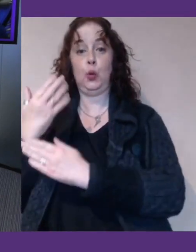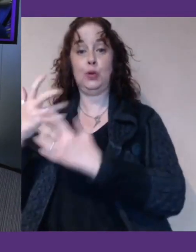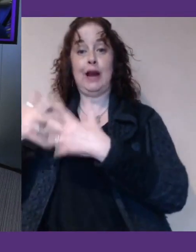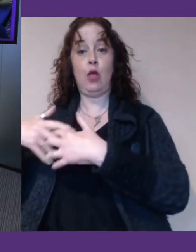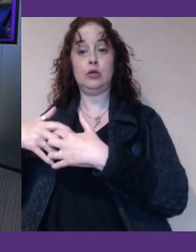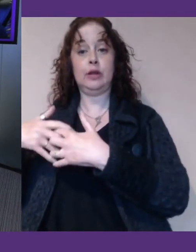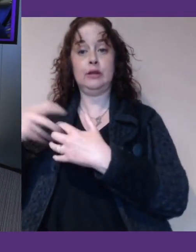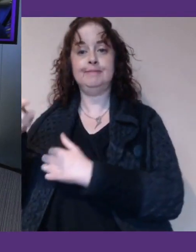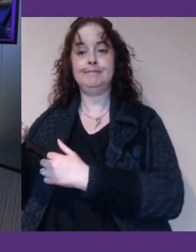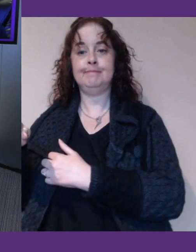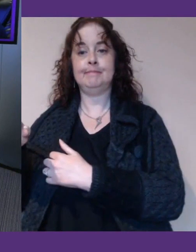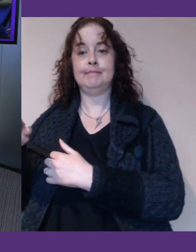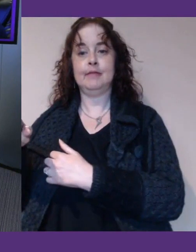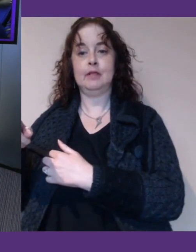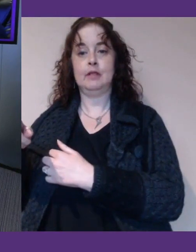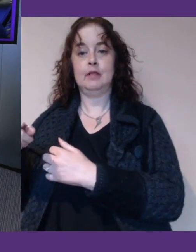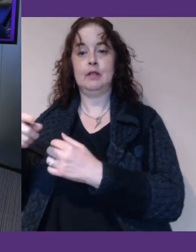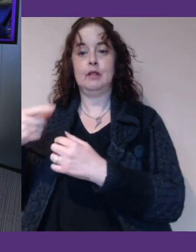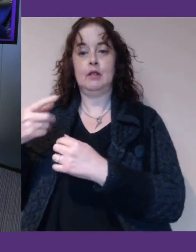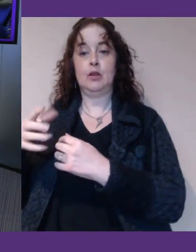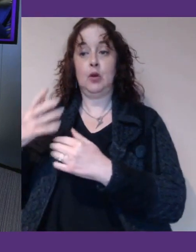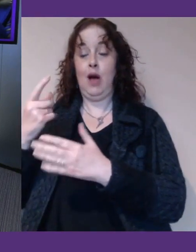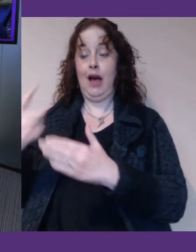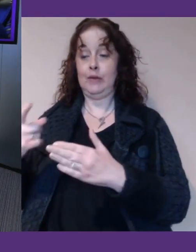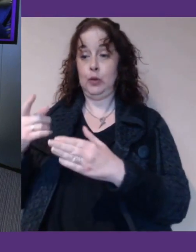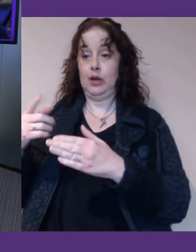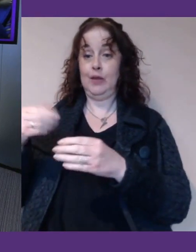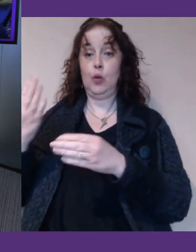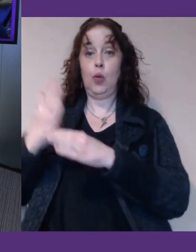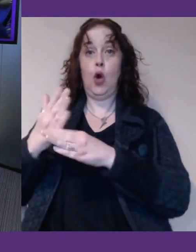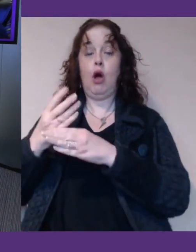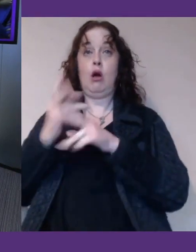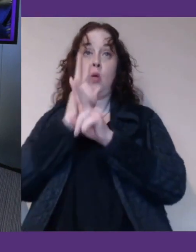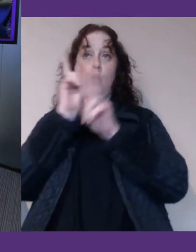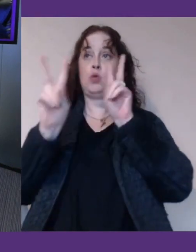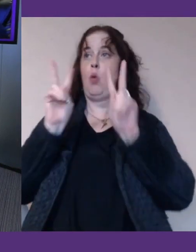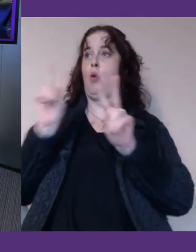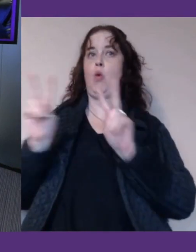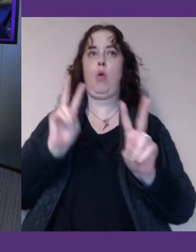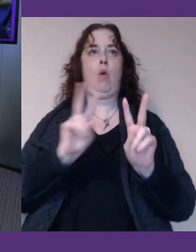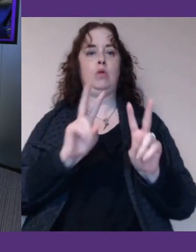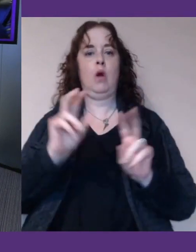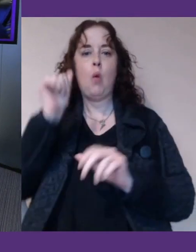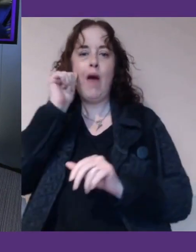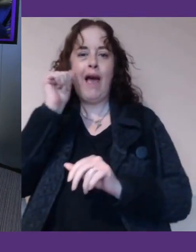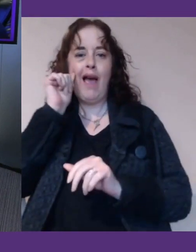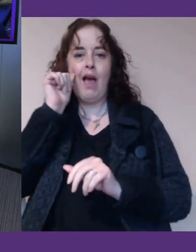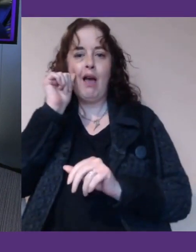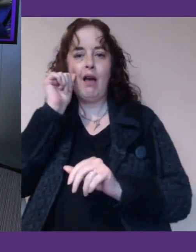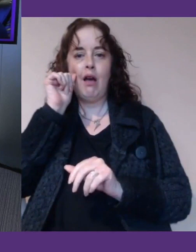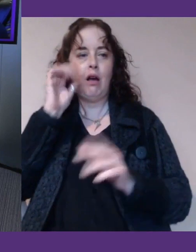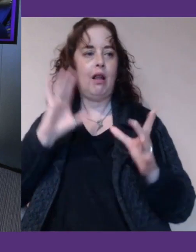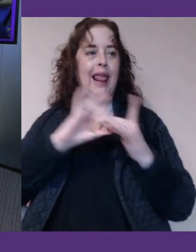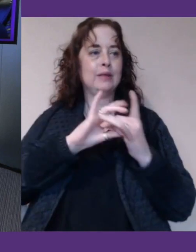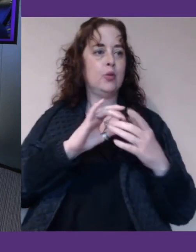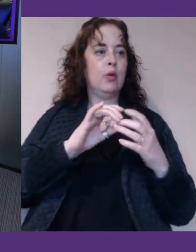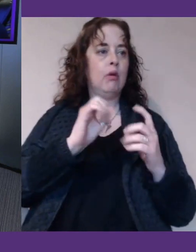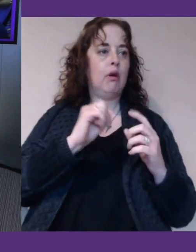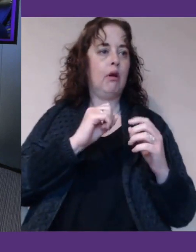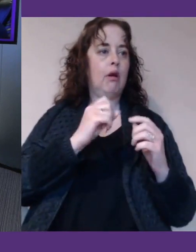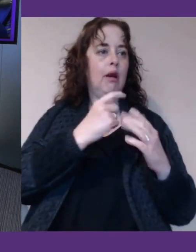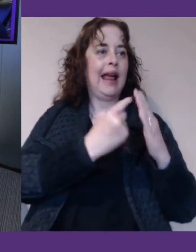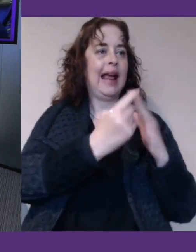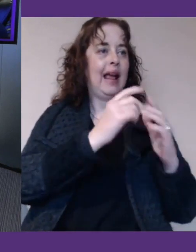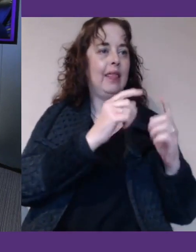news unless you operate in this space and you are aware of it and you're connected with those relevant individuals. So an individual that